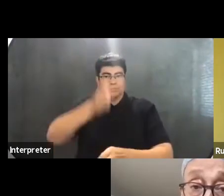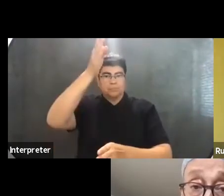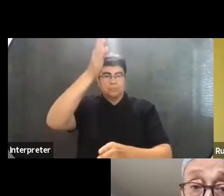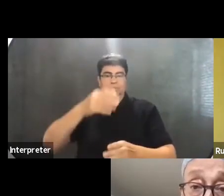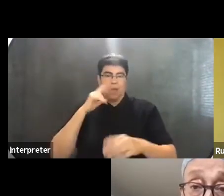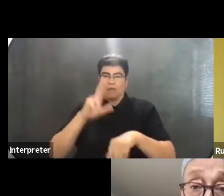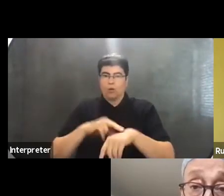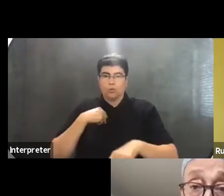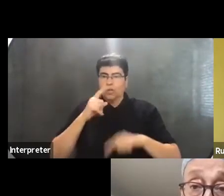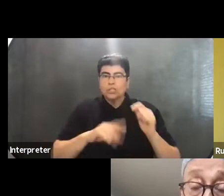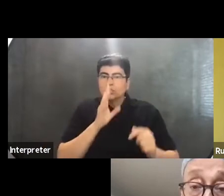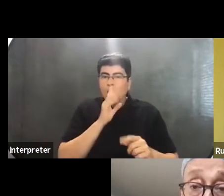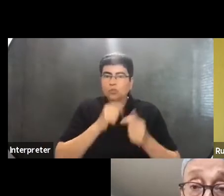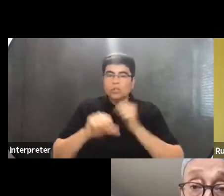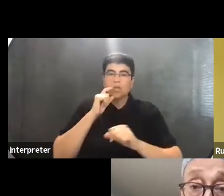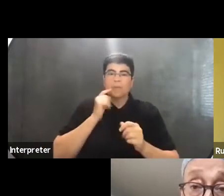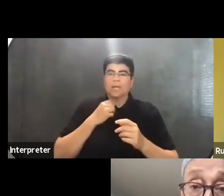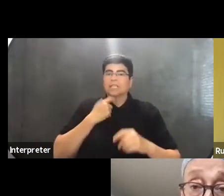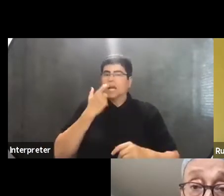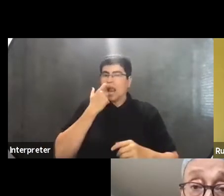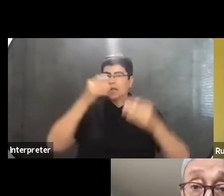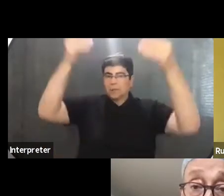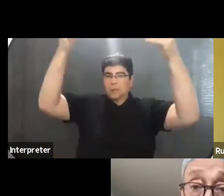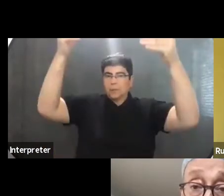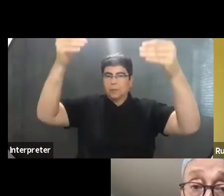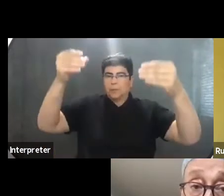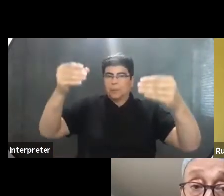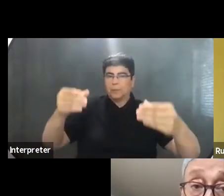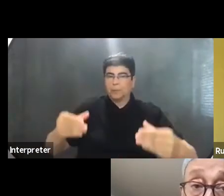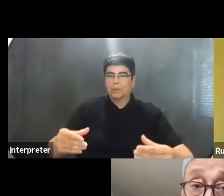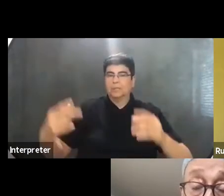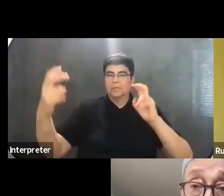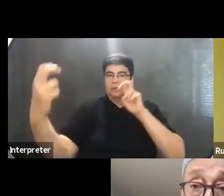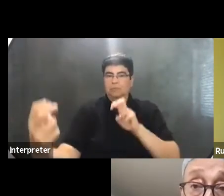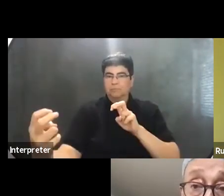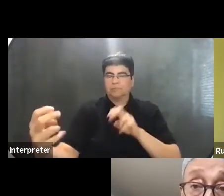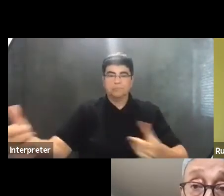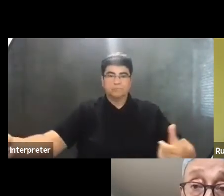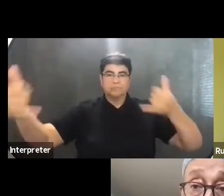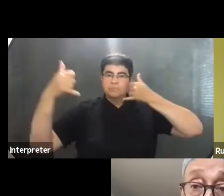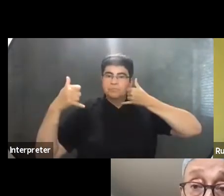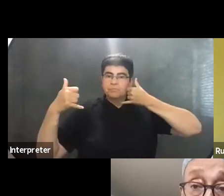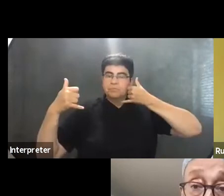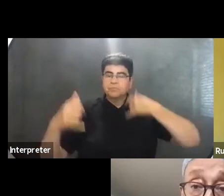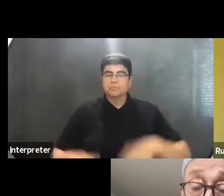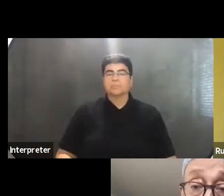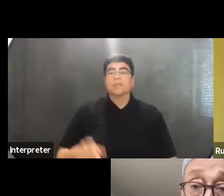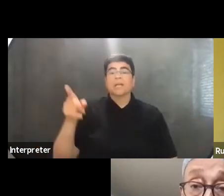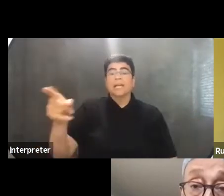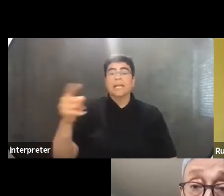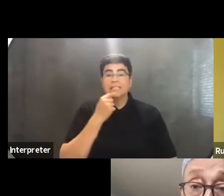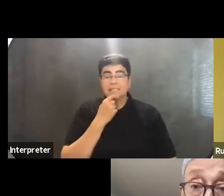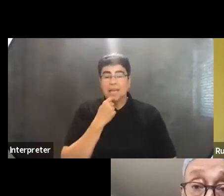course, we couldn't speak to each other or hear each other through two layers of bulletproof glass. And he said,